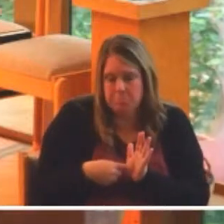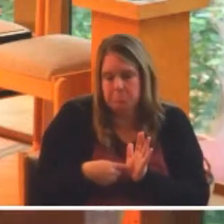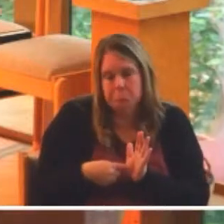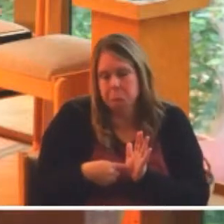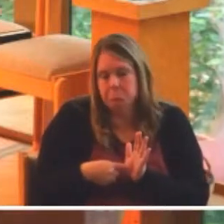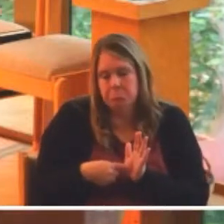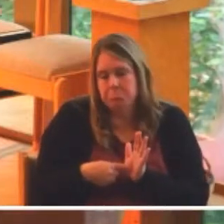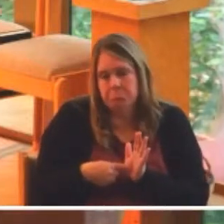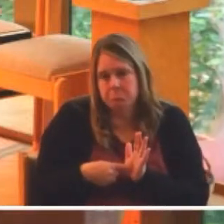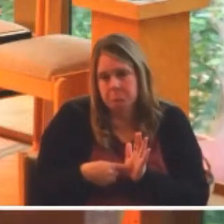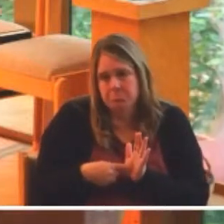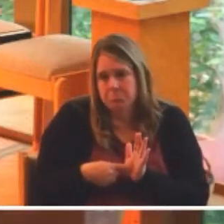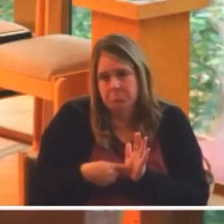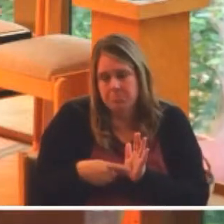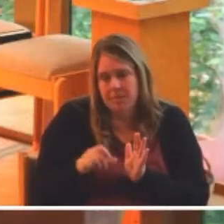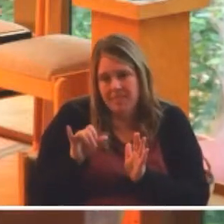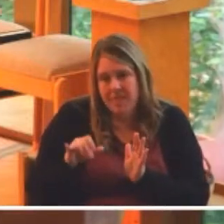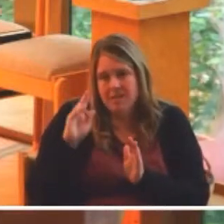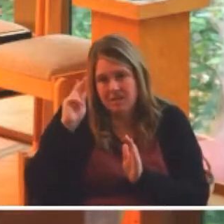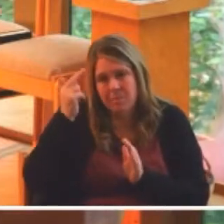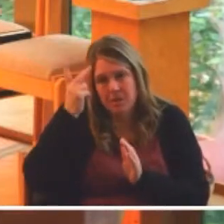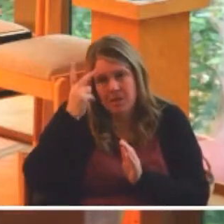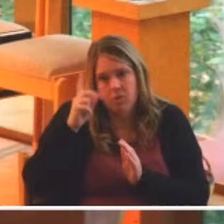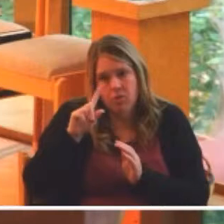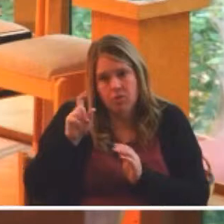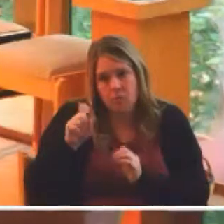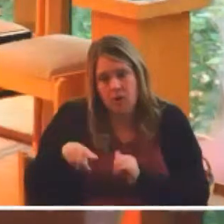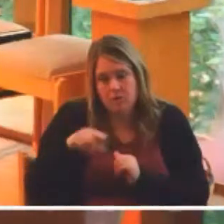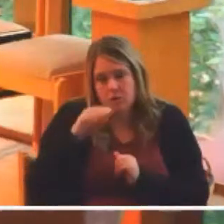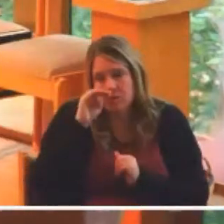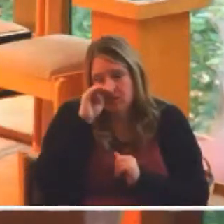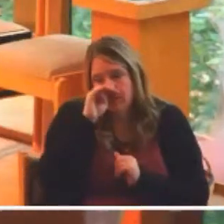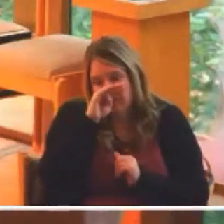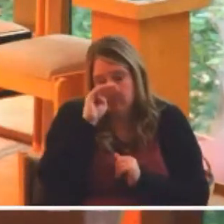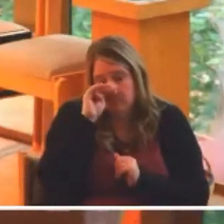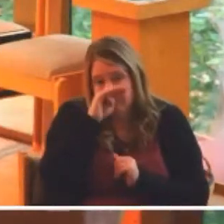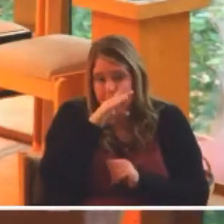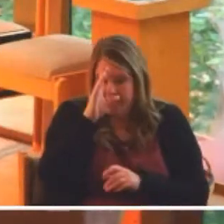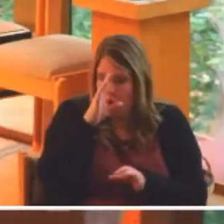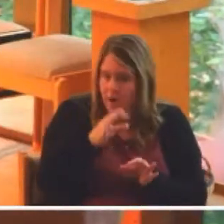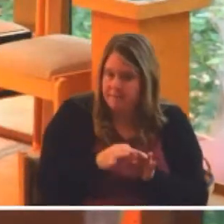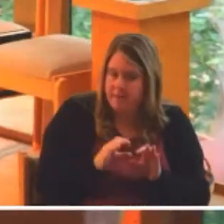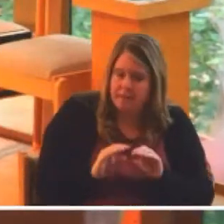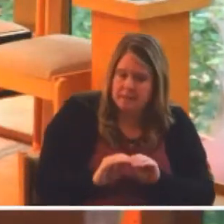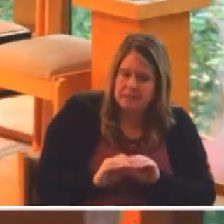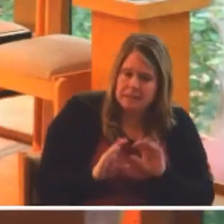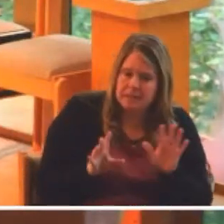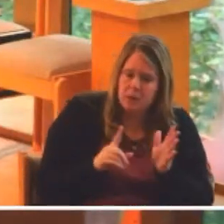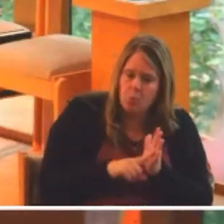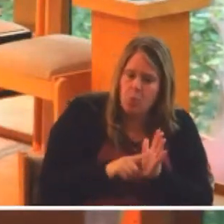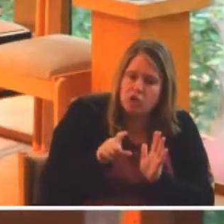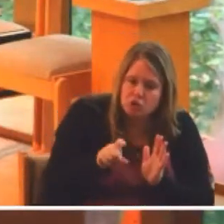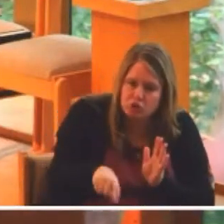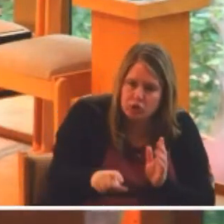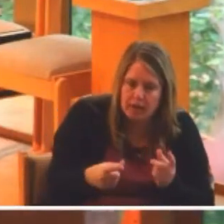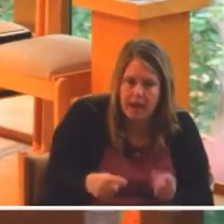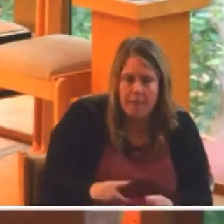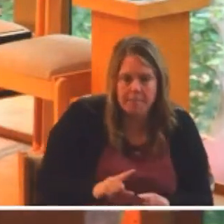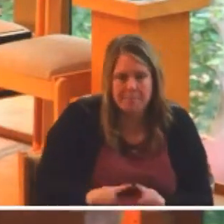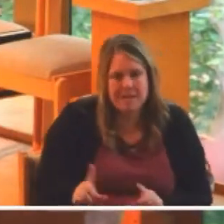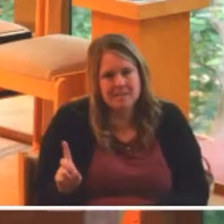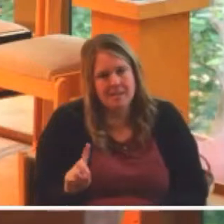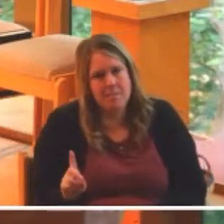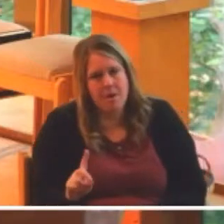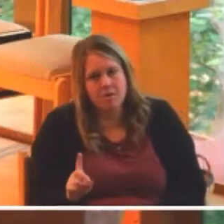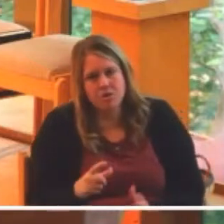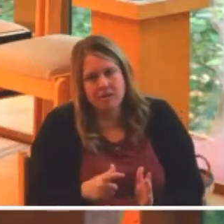that's unfortunately a political question. Our faith is clear on what must happen here, but in a democracy, it's going to take a